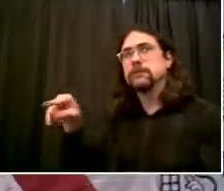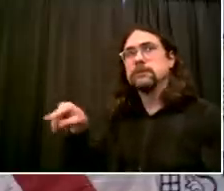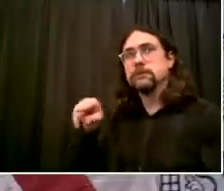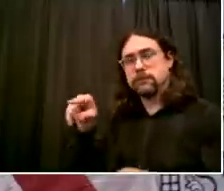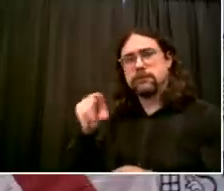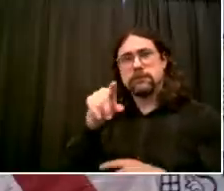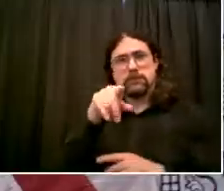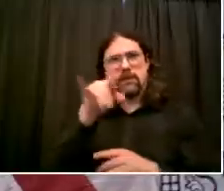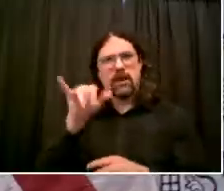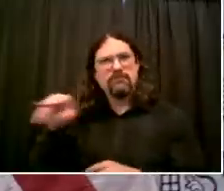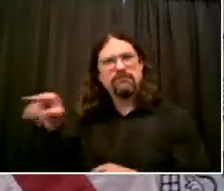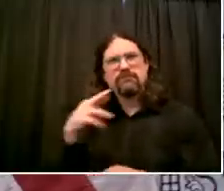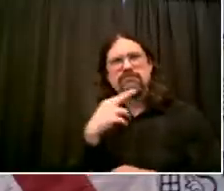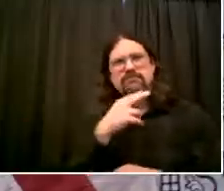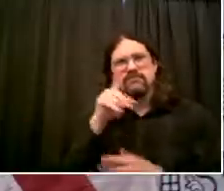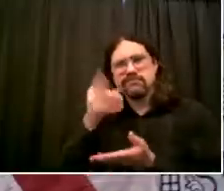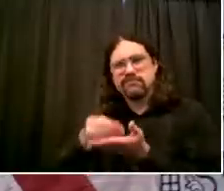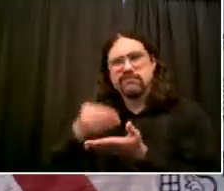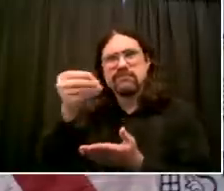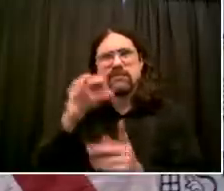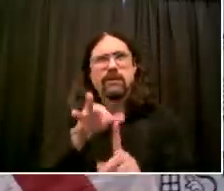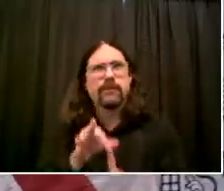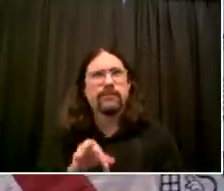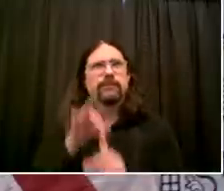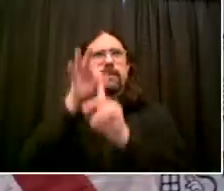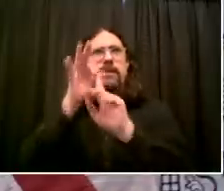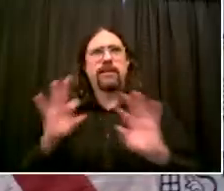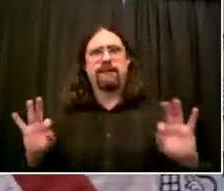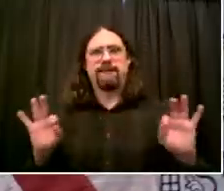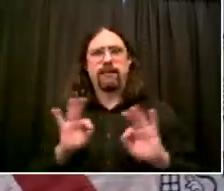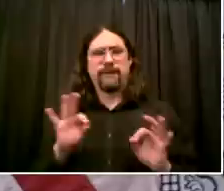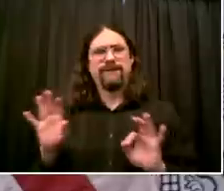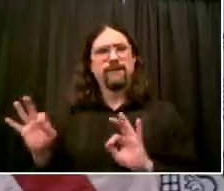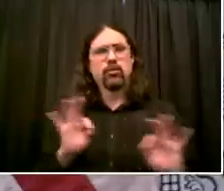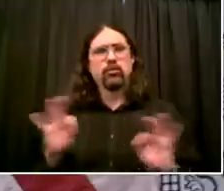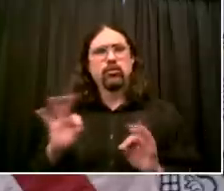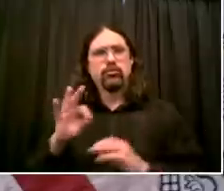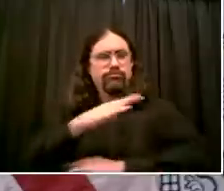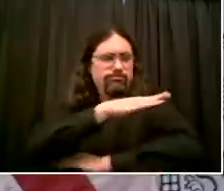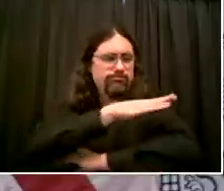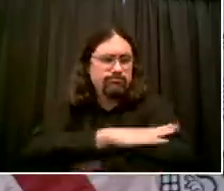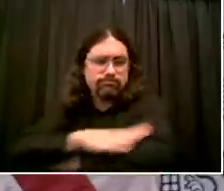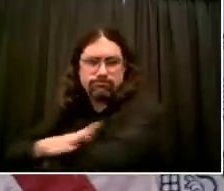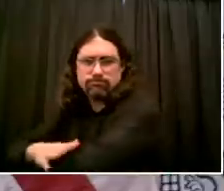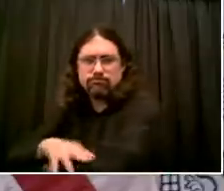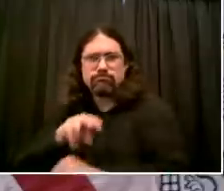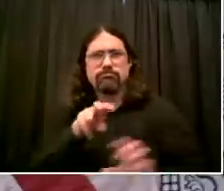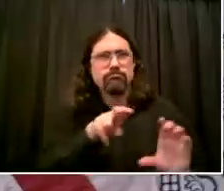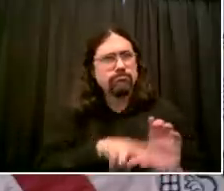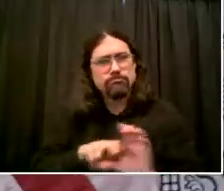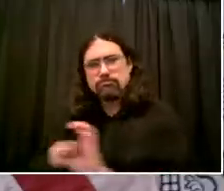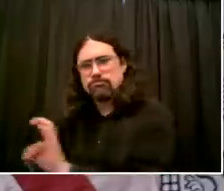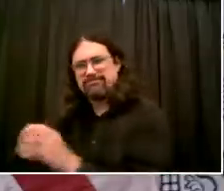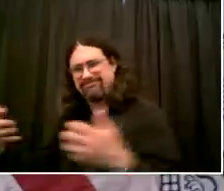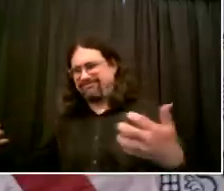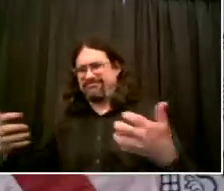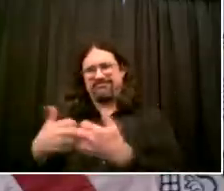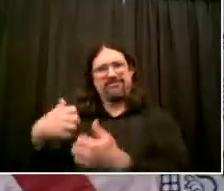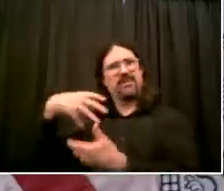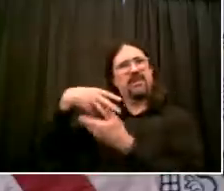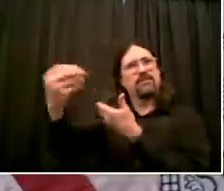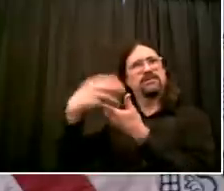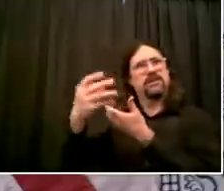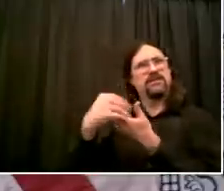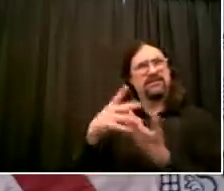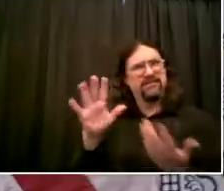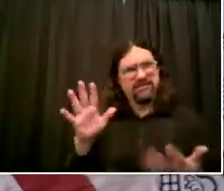will mean that some of them won't be able to open on Monday. Marsha, this has been a discussion for a long time,